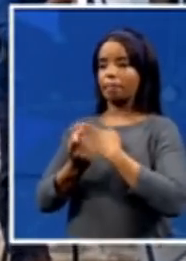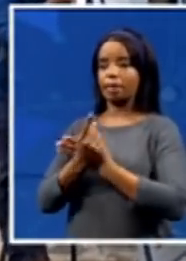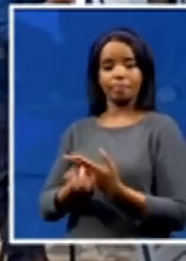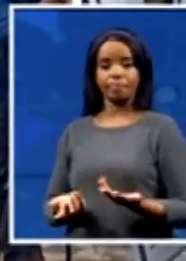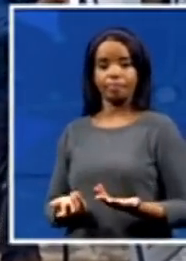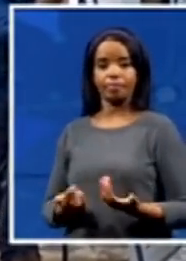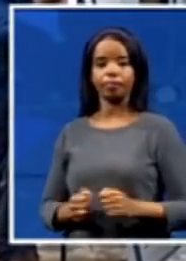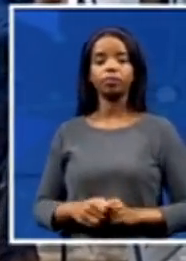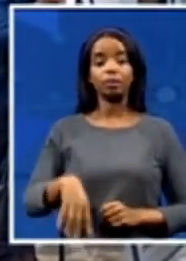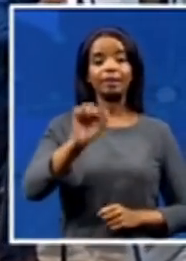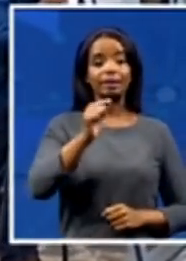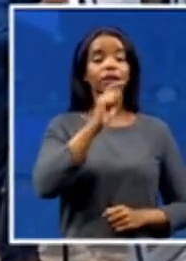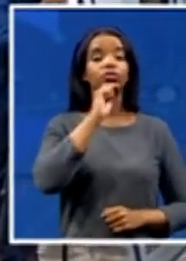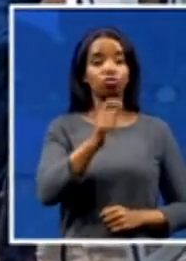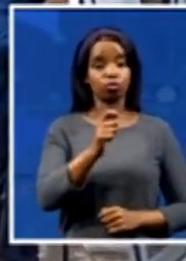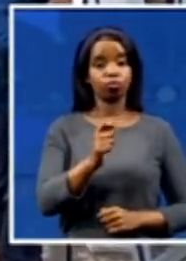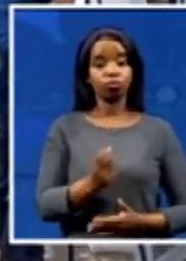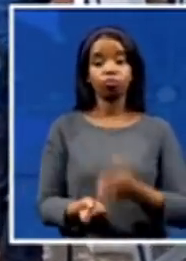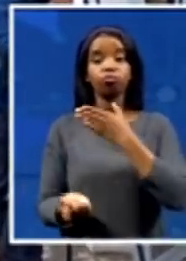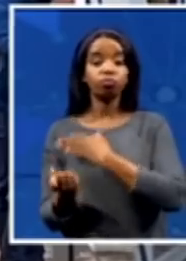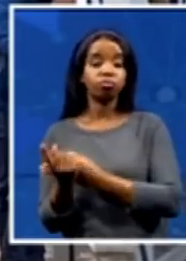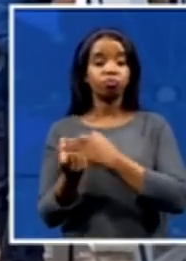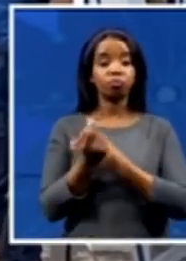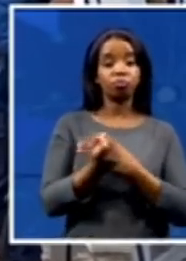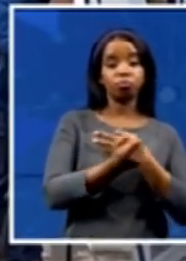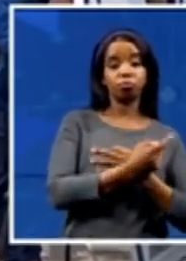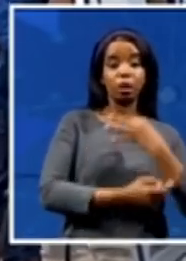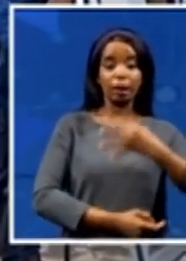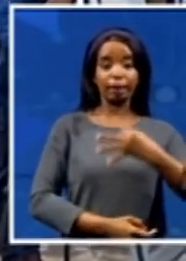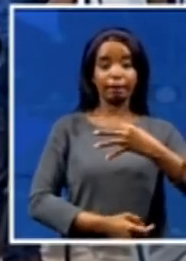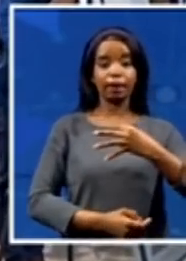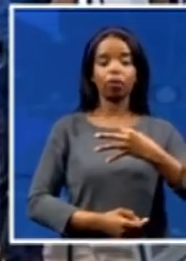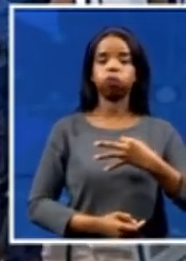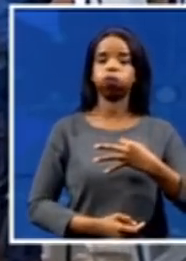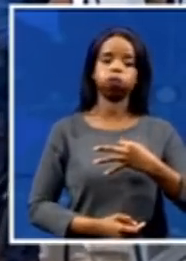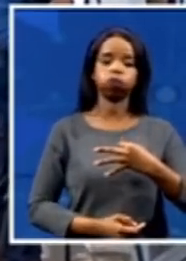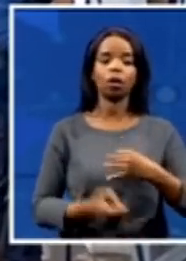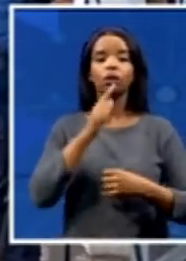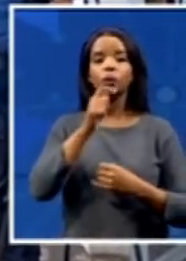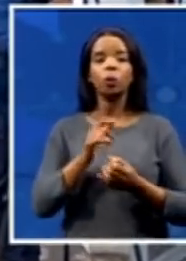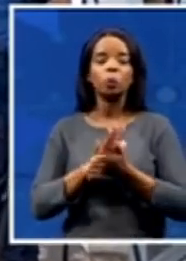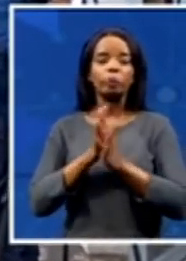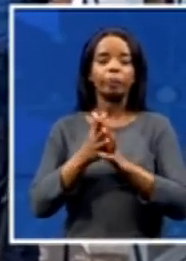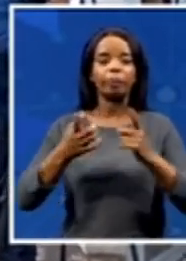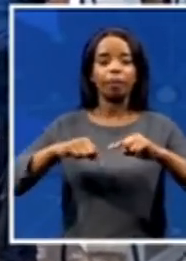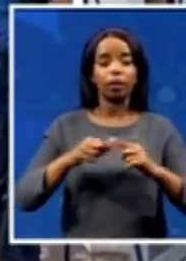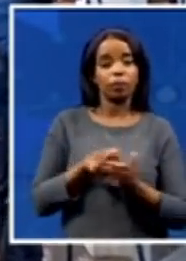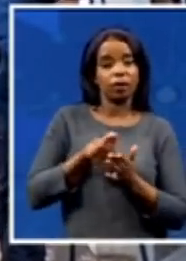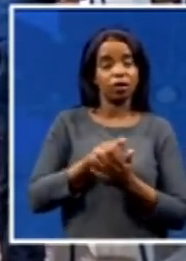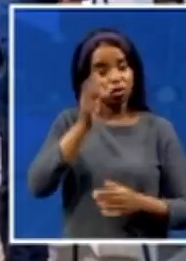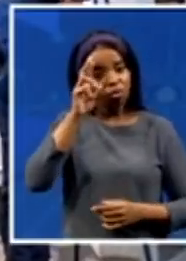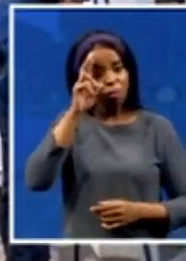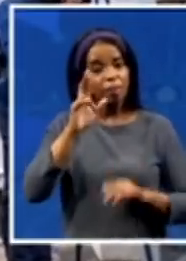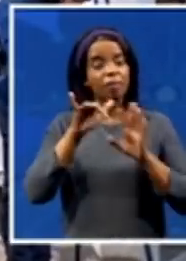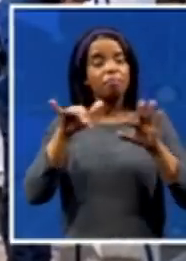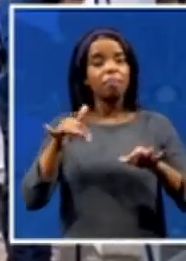Remember that some people were still recovering from COVID-19. They were still recovering from the unrest of July. So it